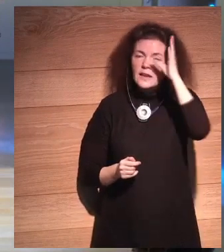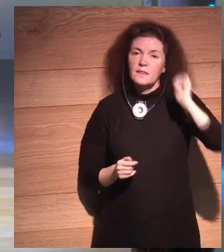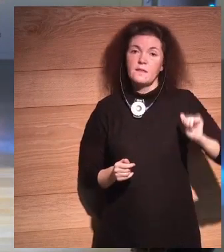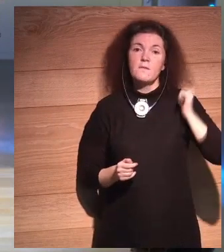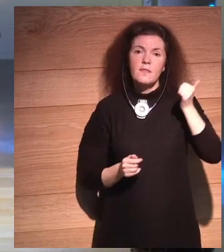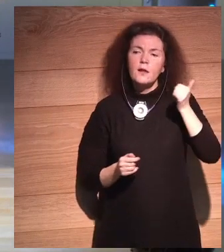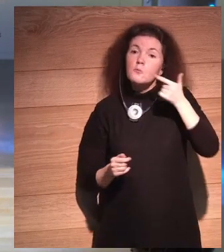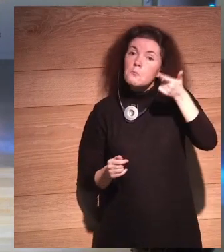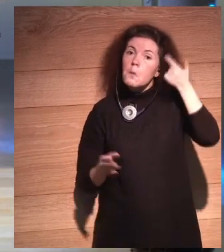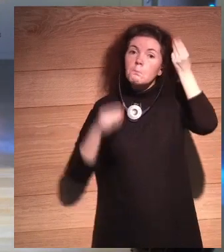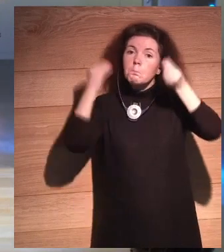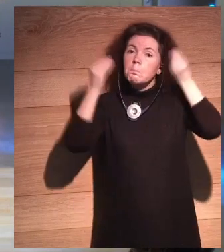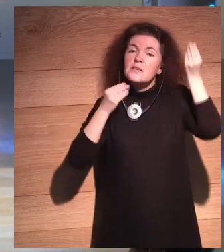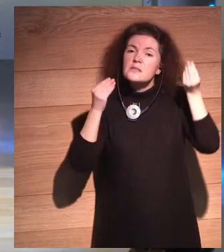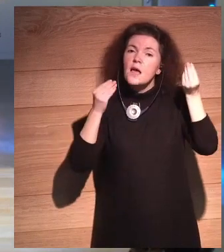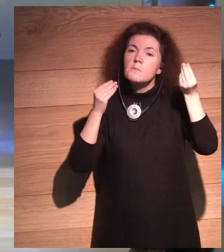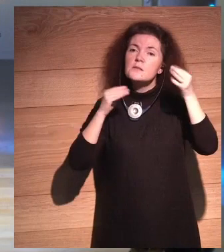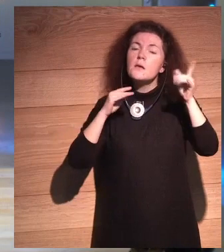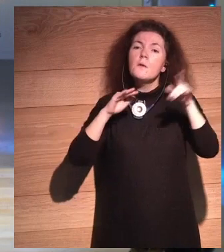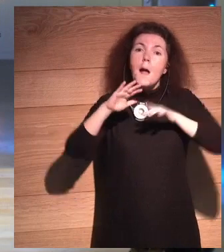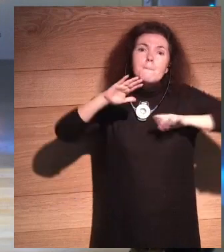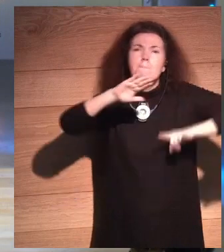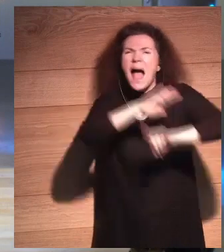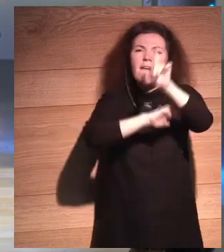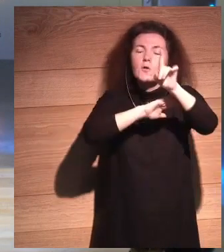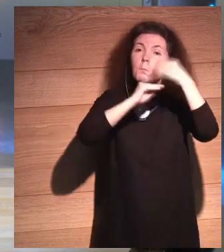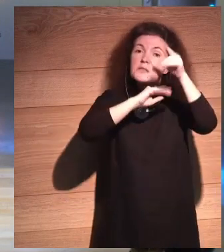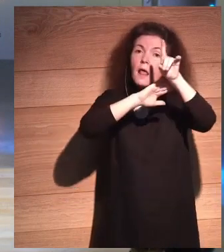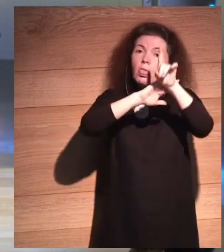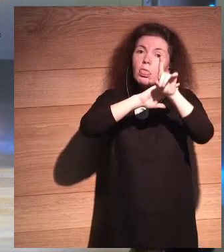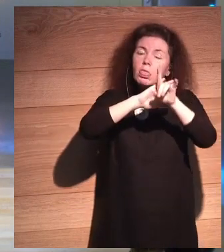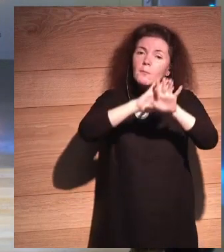slow on developing things that could have a harmful effect on us?